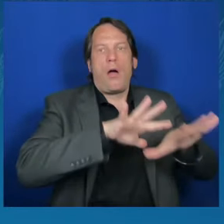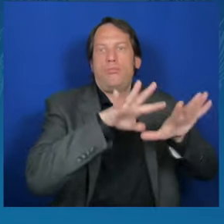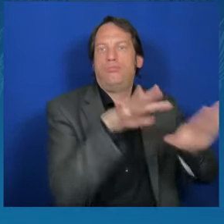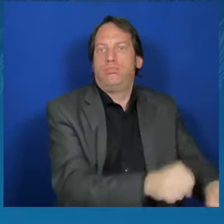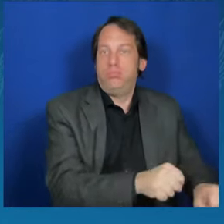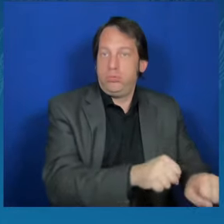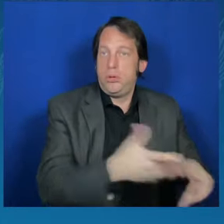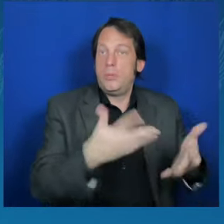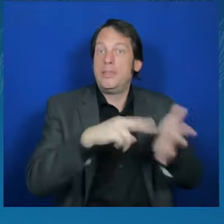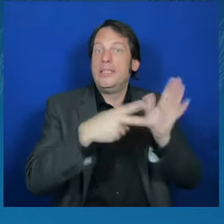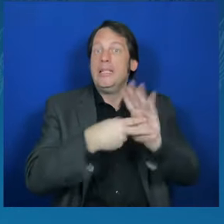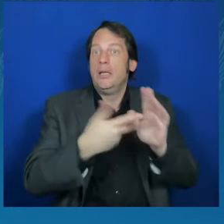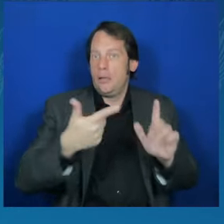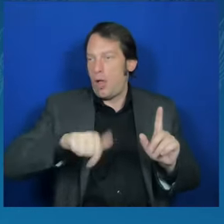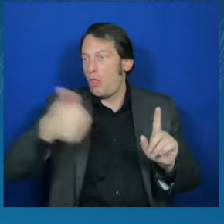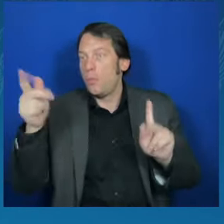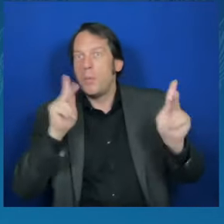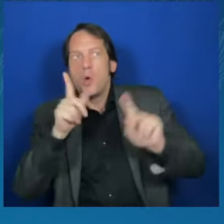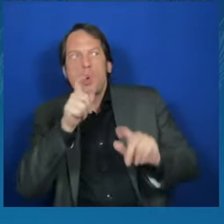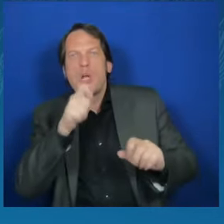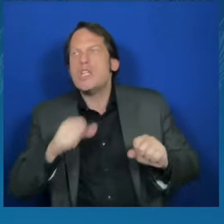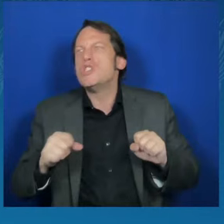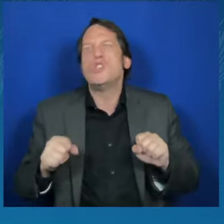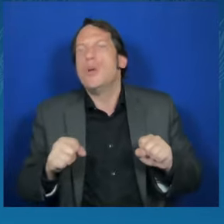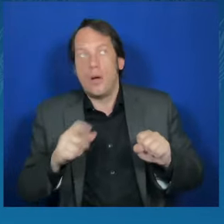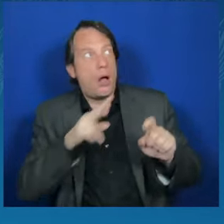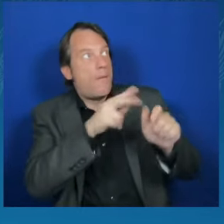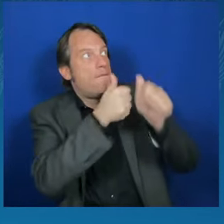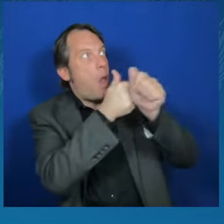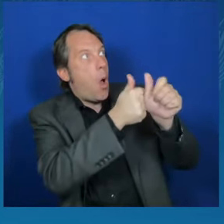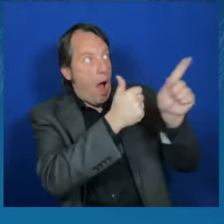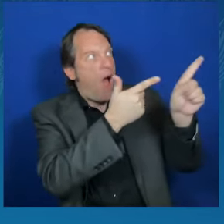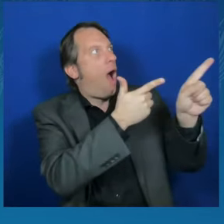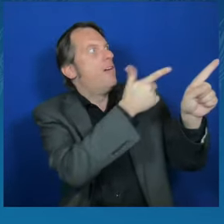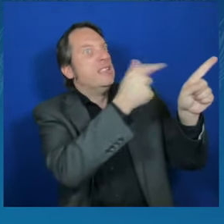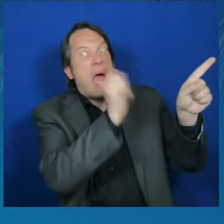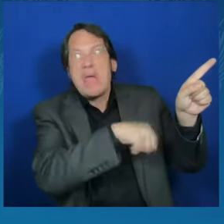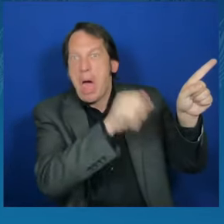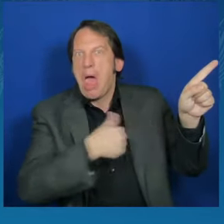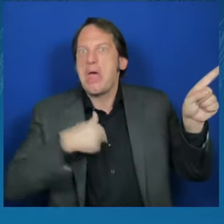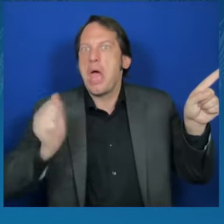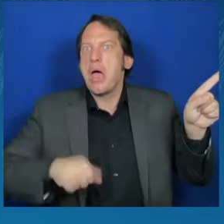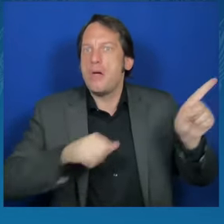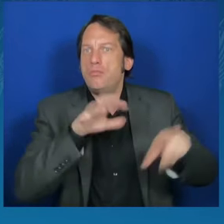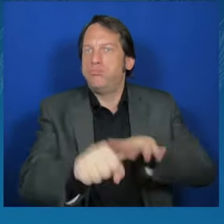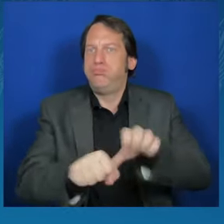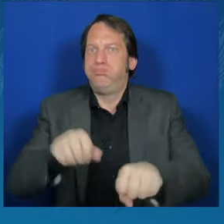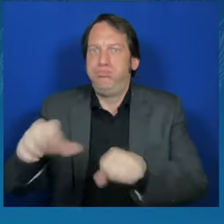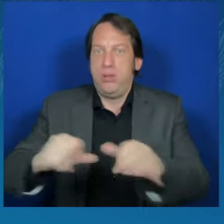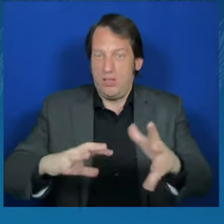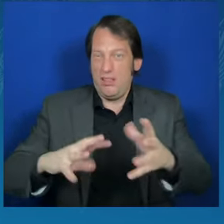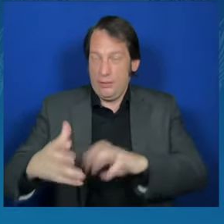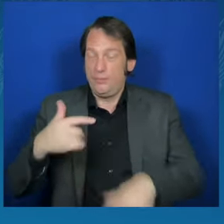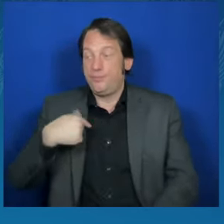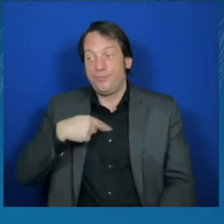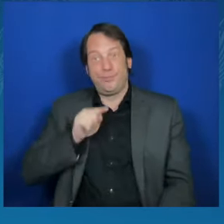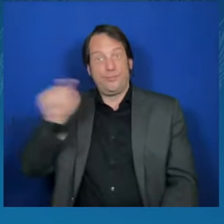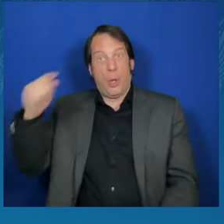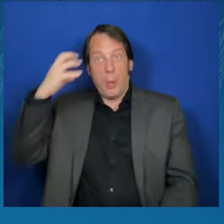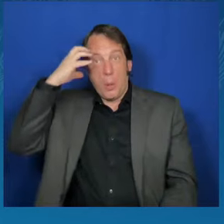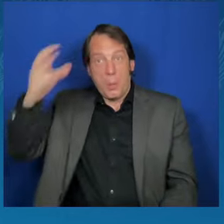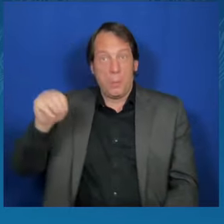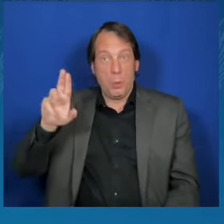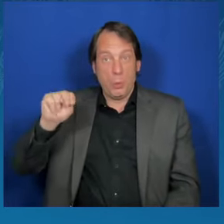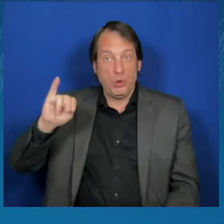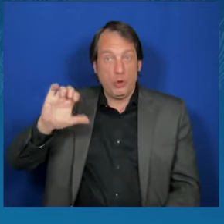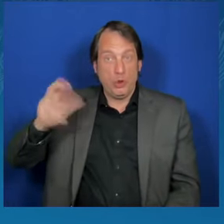have worked with our allies and partners to ensure that we stay united and strong in support of Ukraine. Today, President